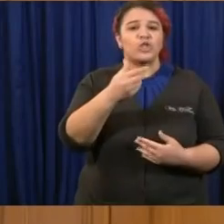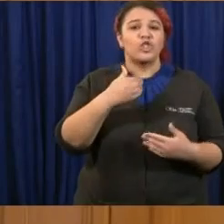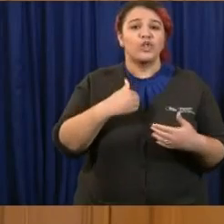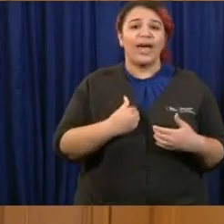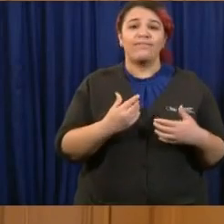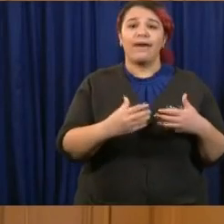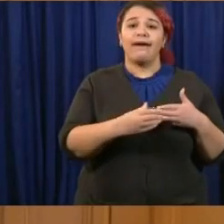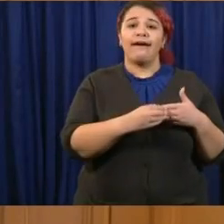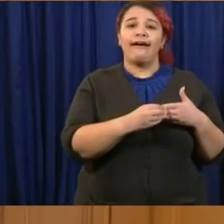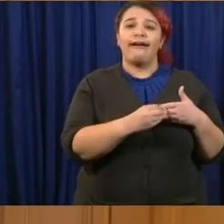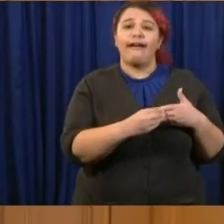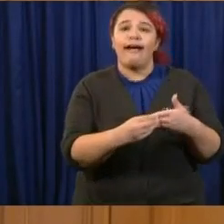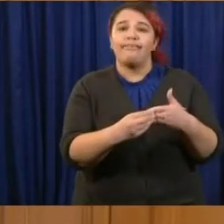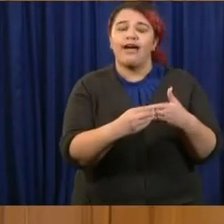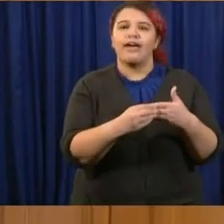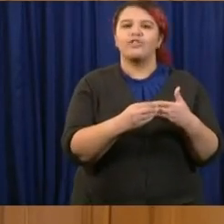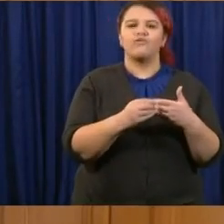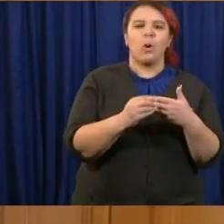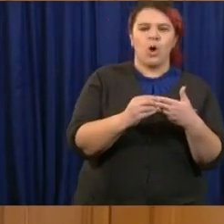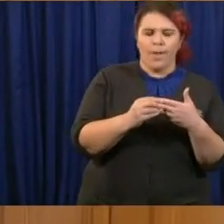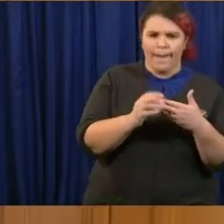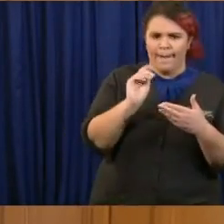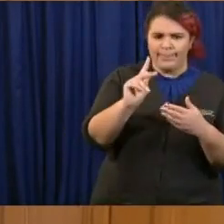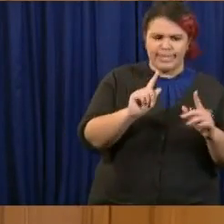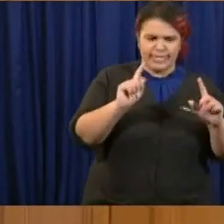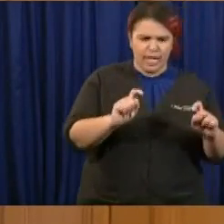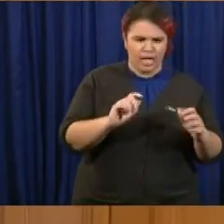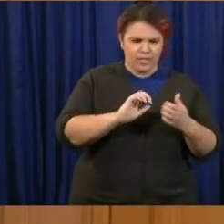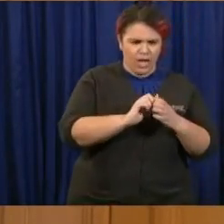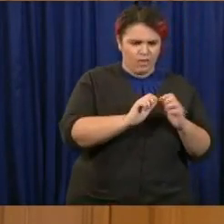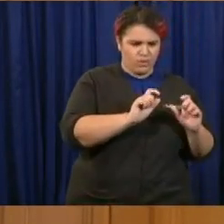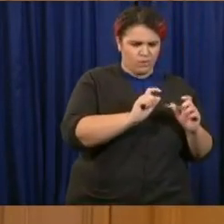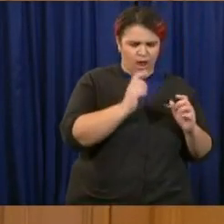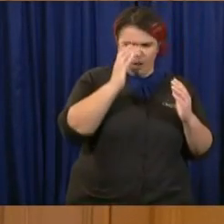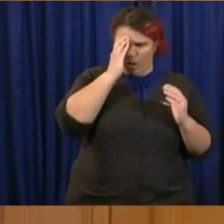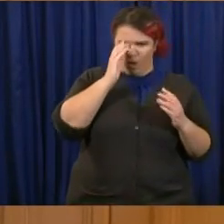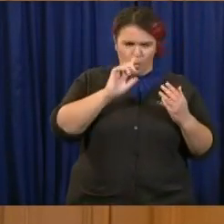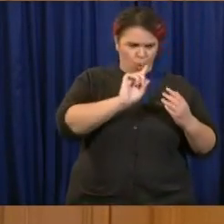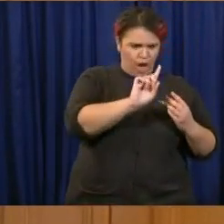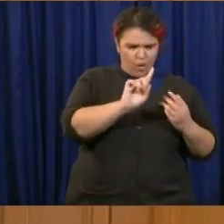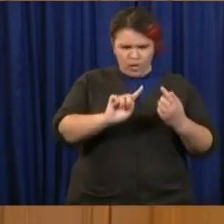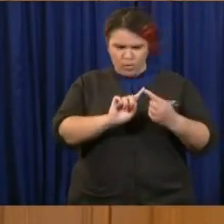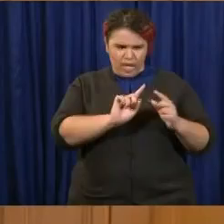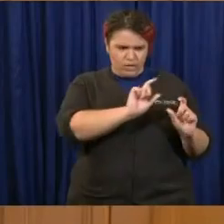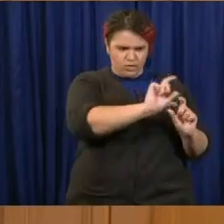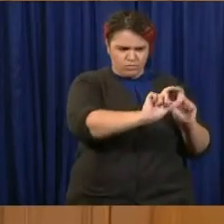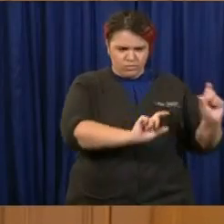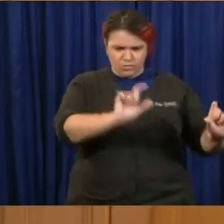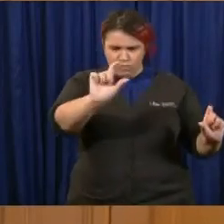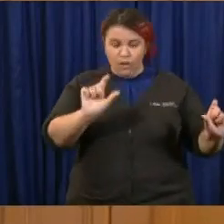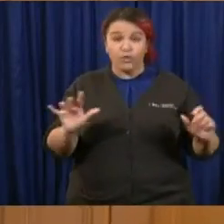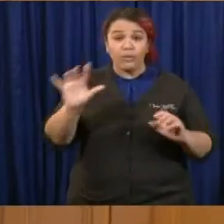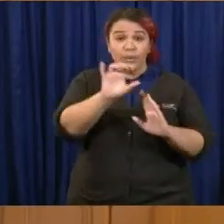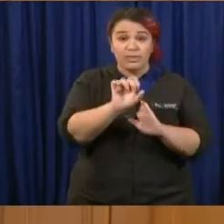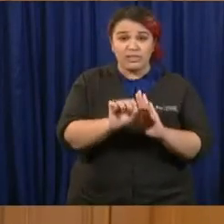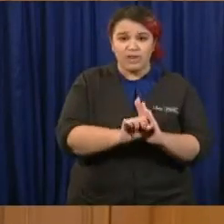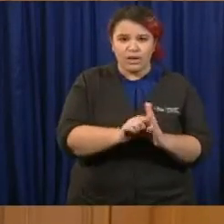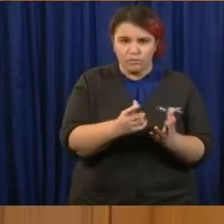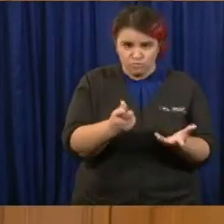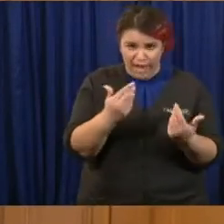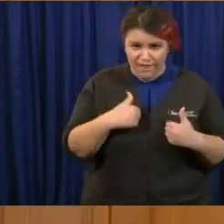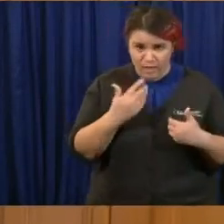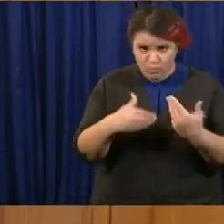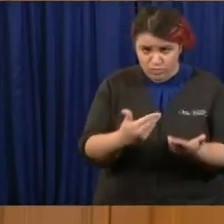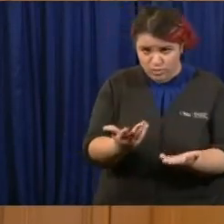the tests equally, both demographically and geographically, um, throughout the state? So, you know, that's a very important question